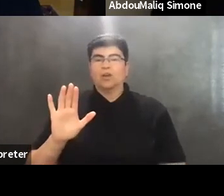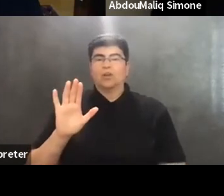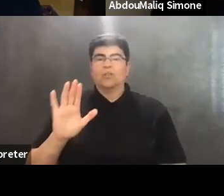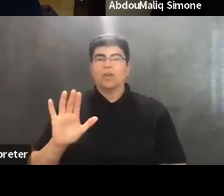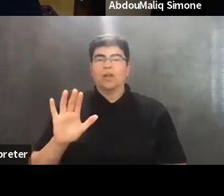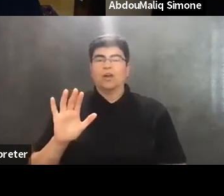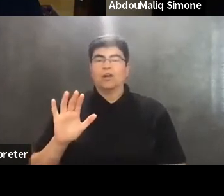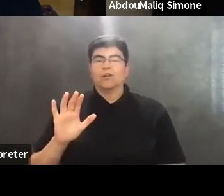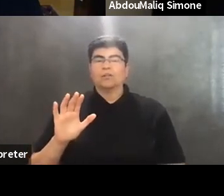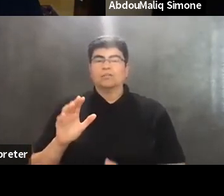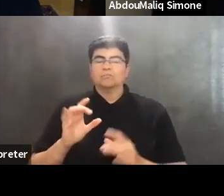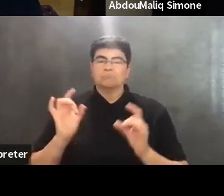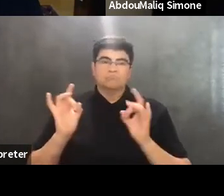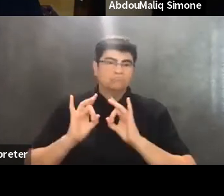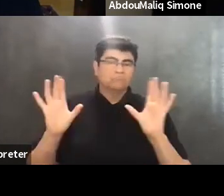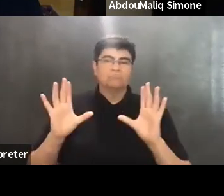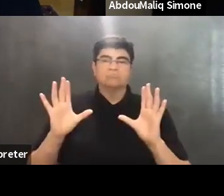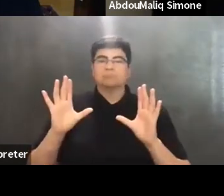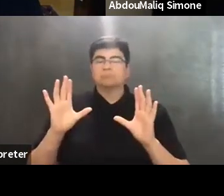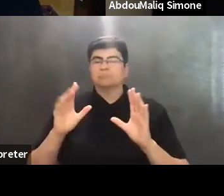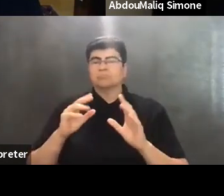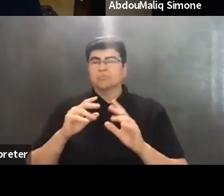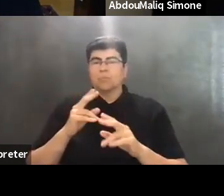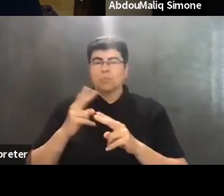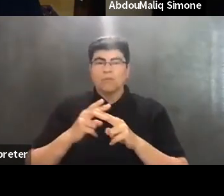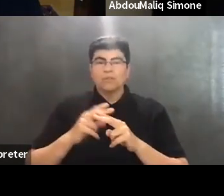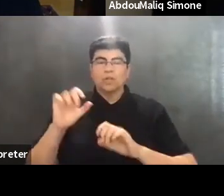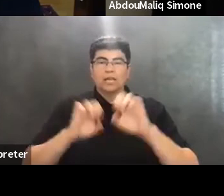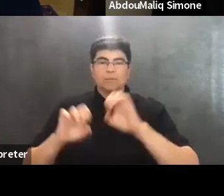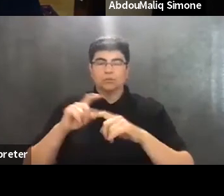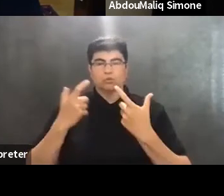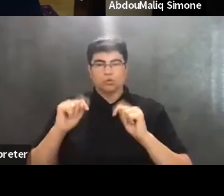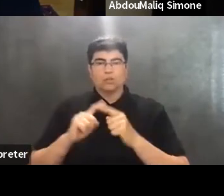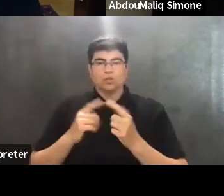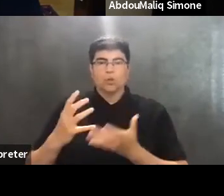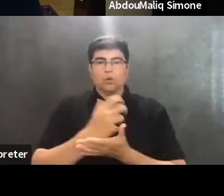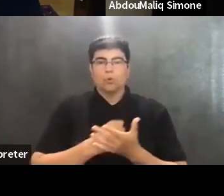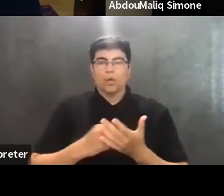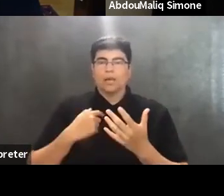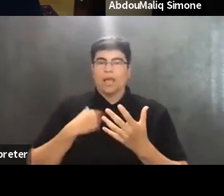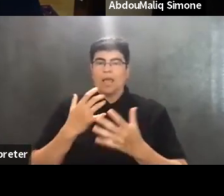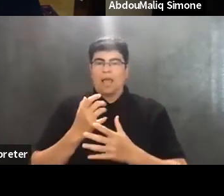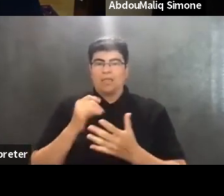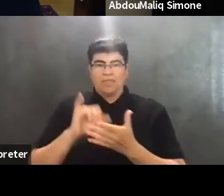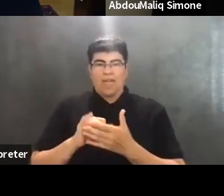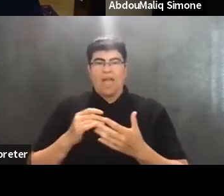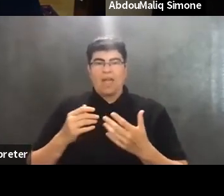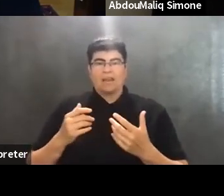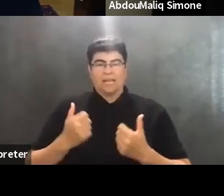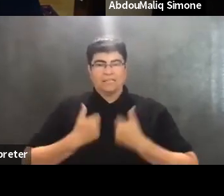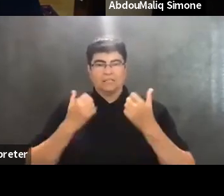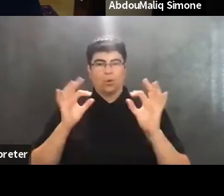fraught provisional experiments to try to recuperate an existence that is worth living,